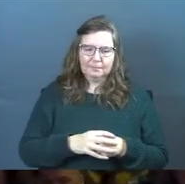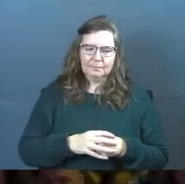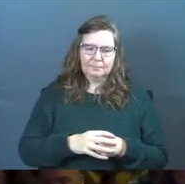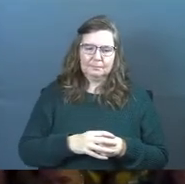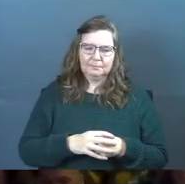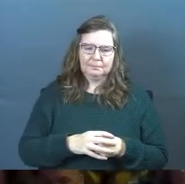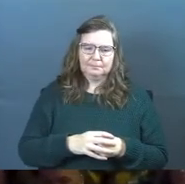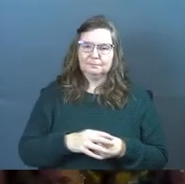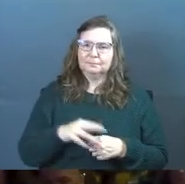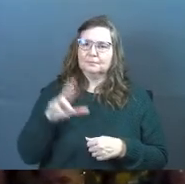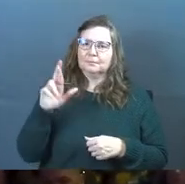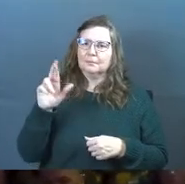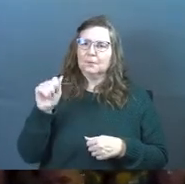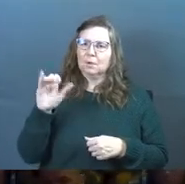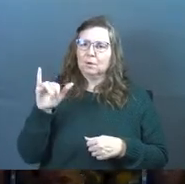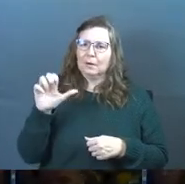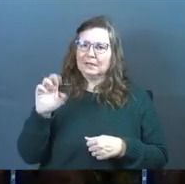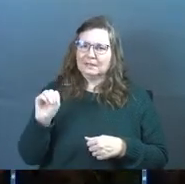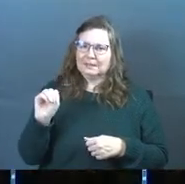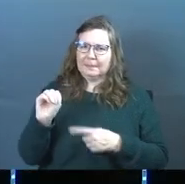Where does racism come from?